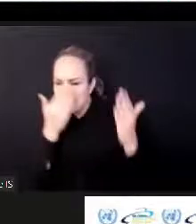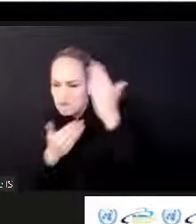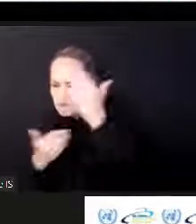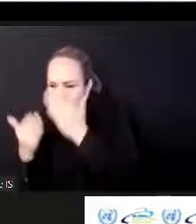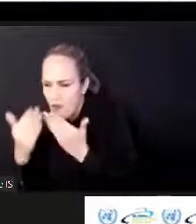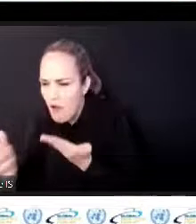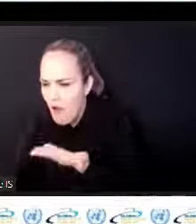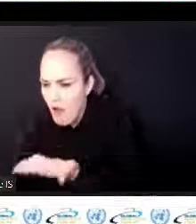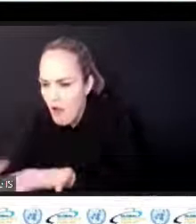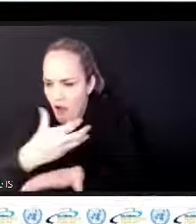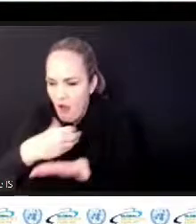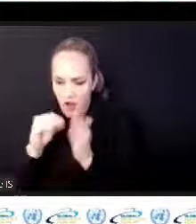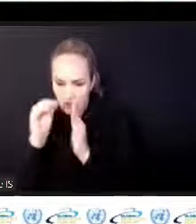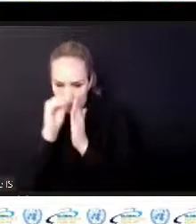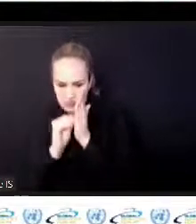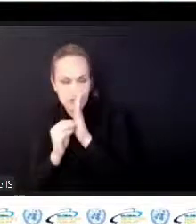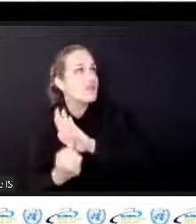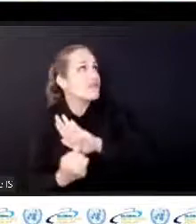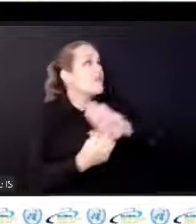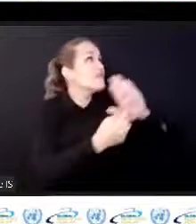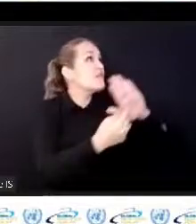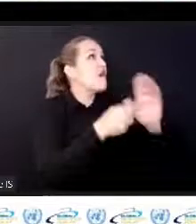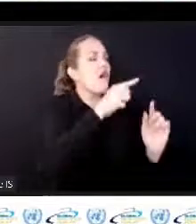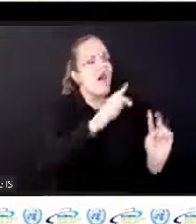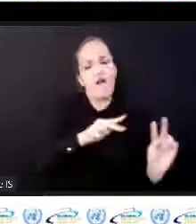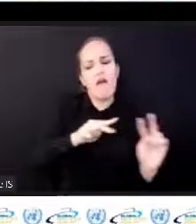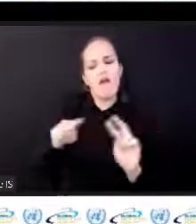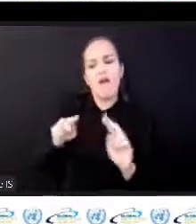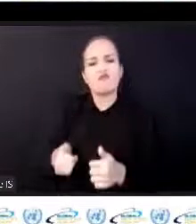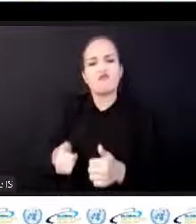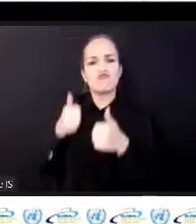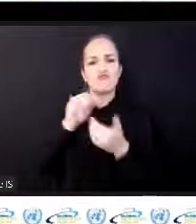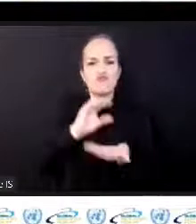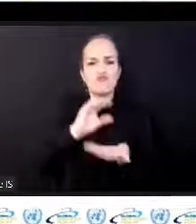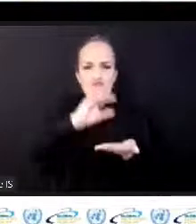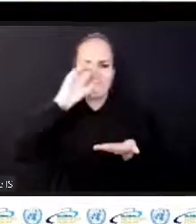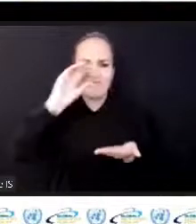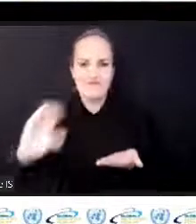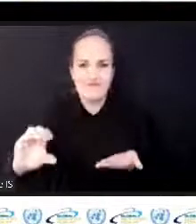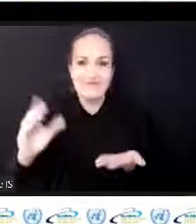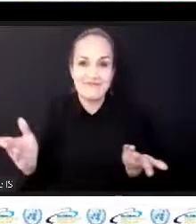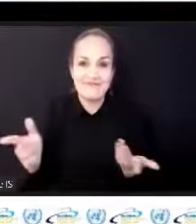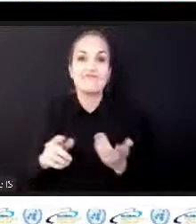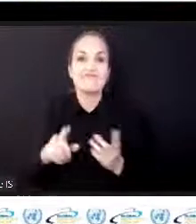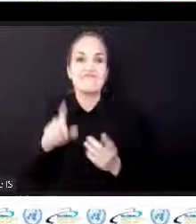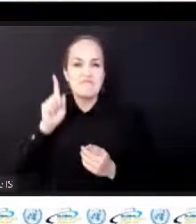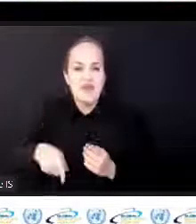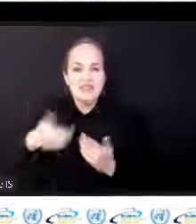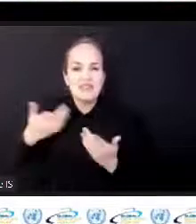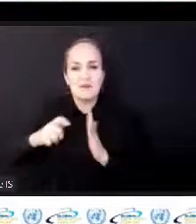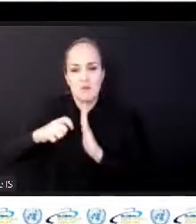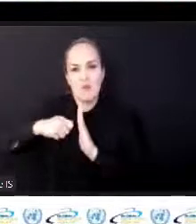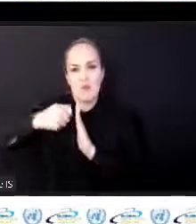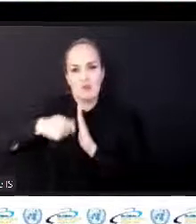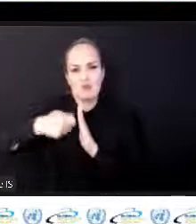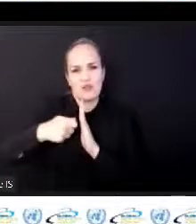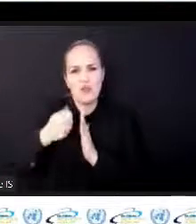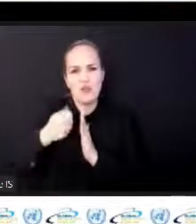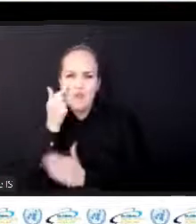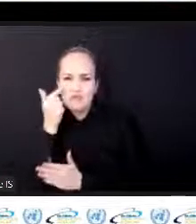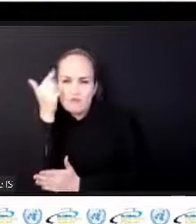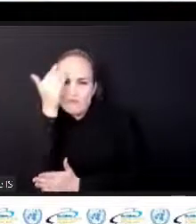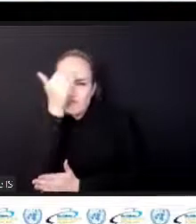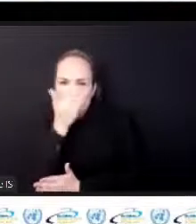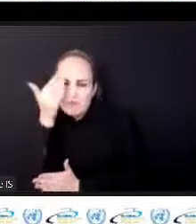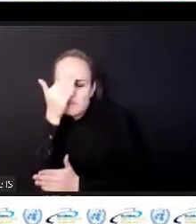economy. And that pilot project should also help a few partners to implement specific policies in the